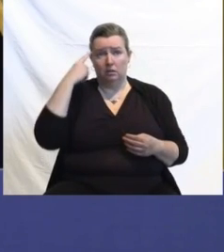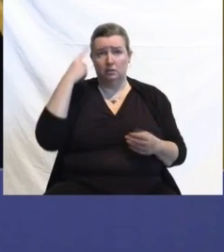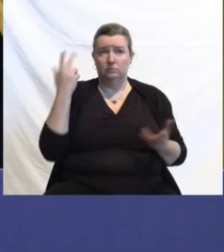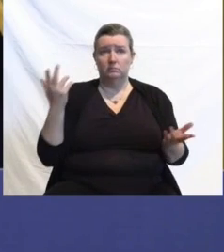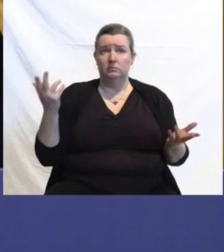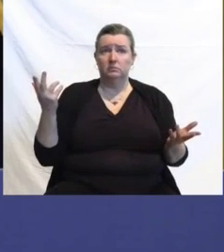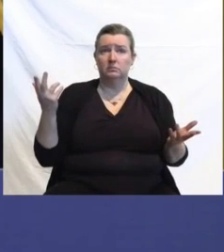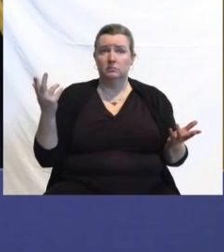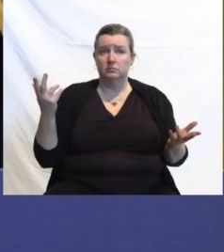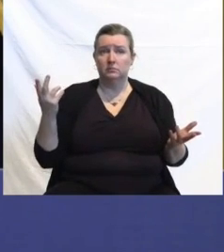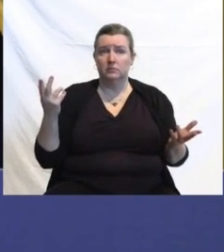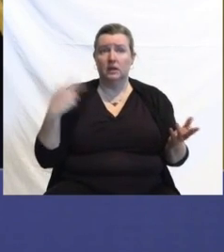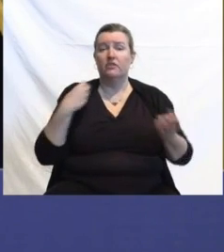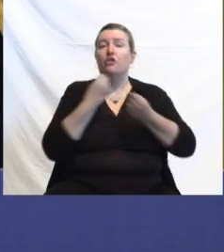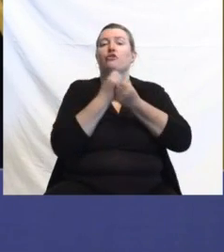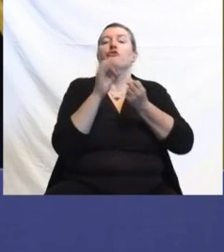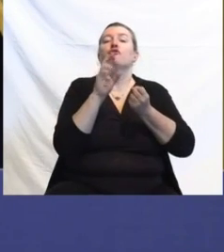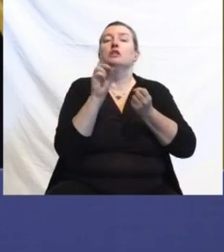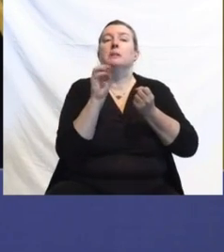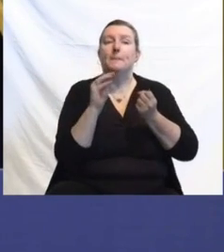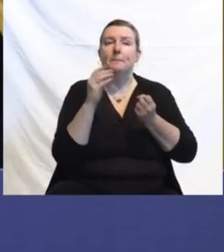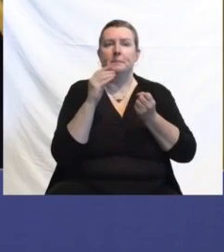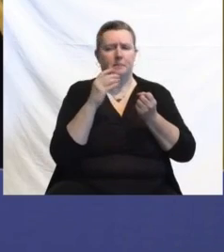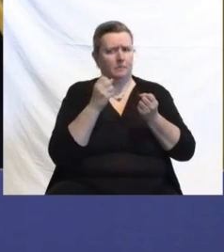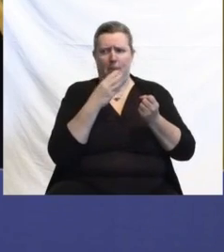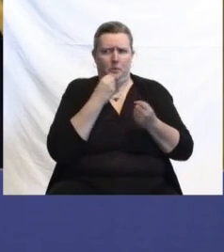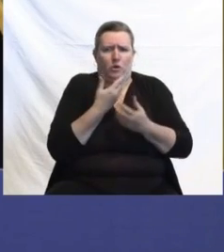Act, and that includes insurance